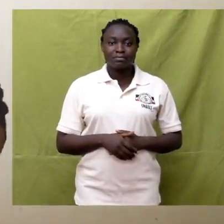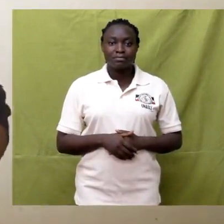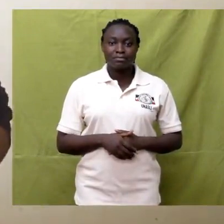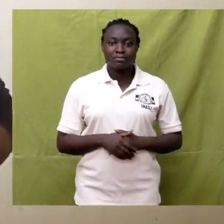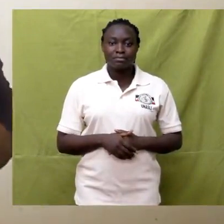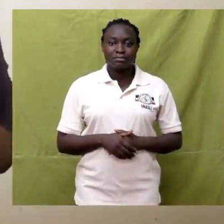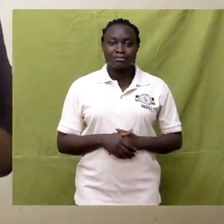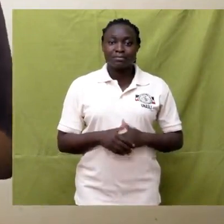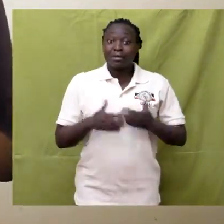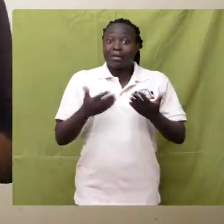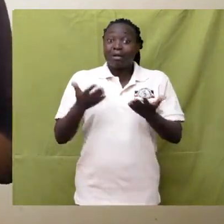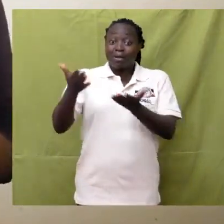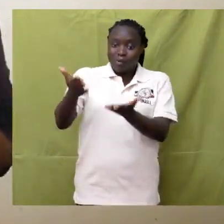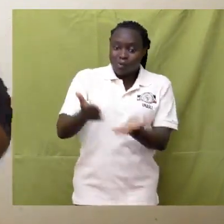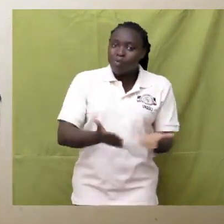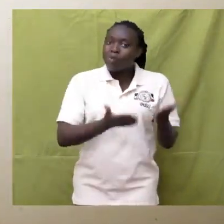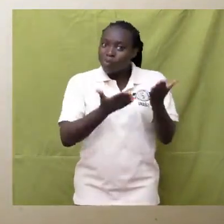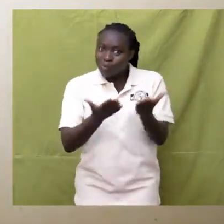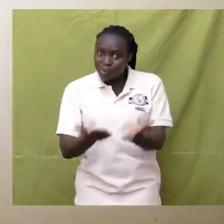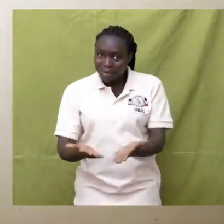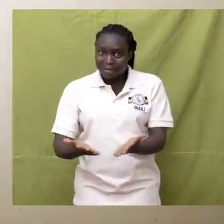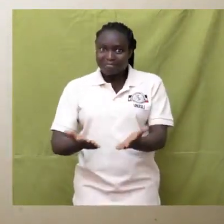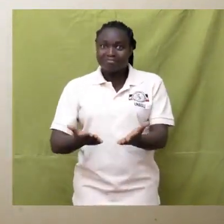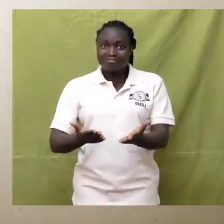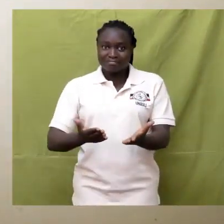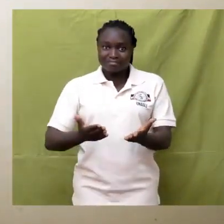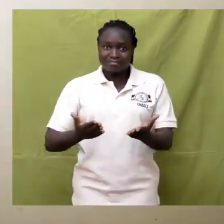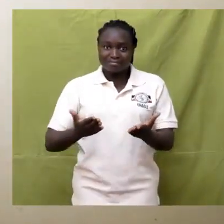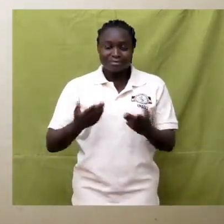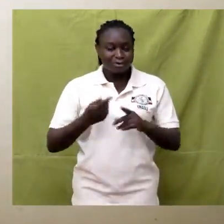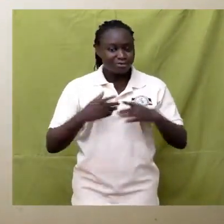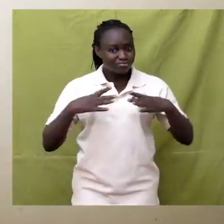Welcome back from that short break.